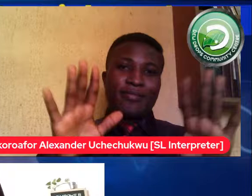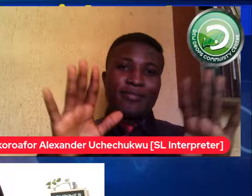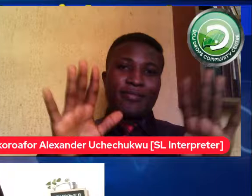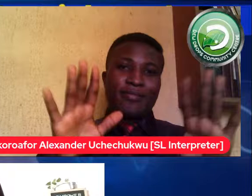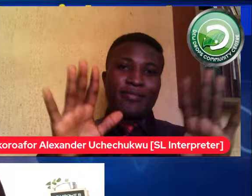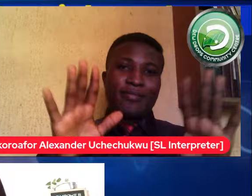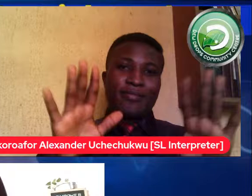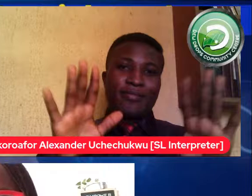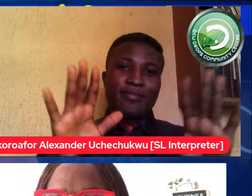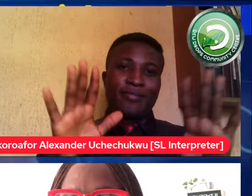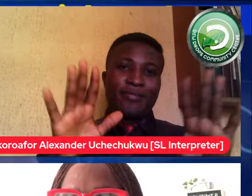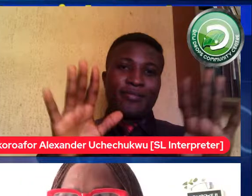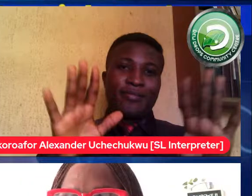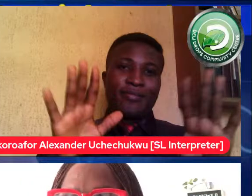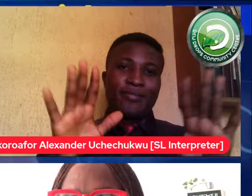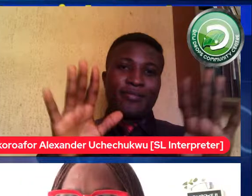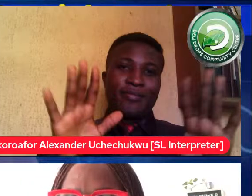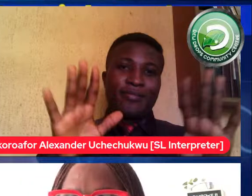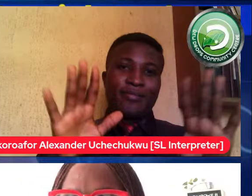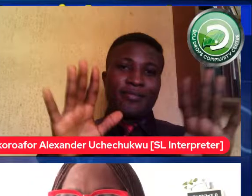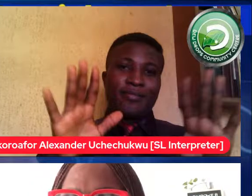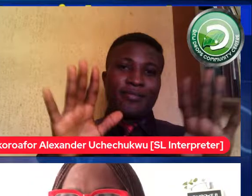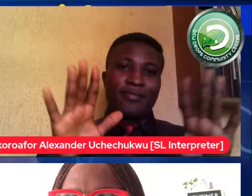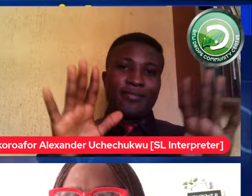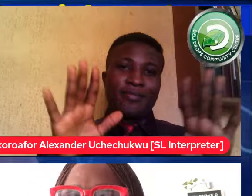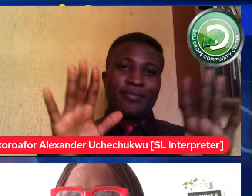Good afternoon. Thanks for having me.